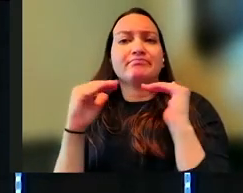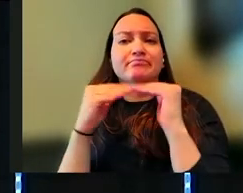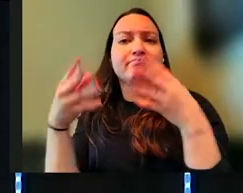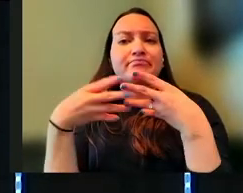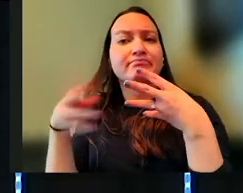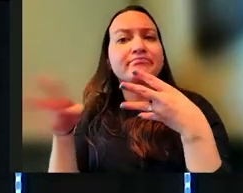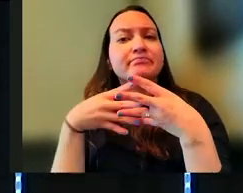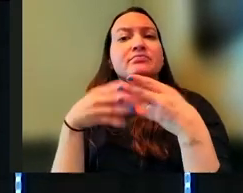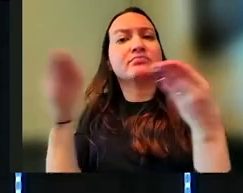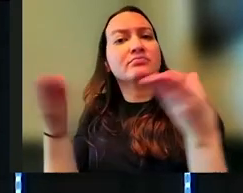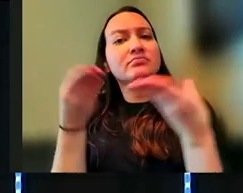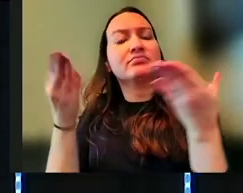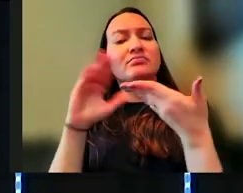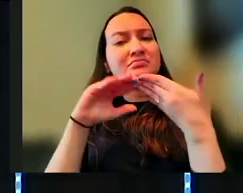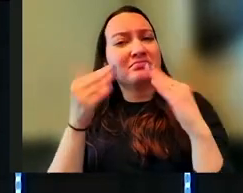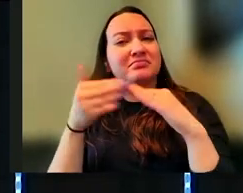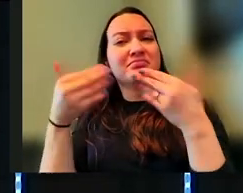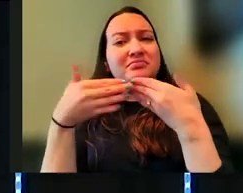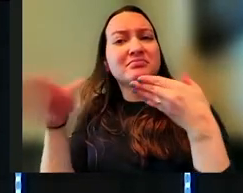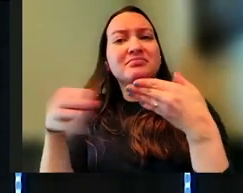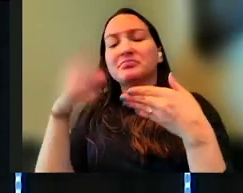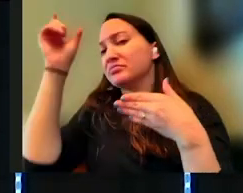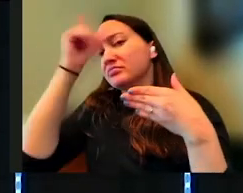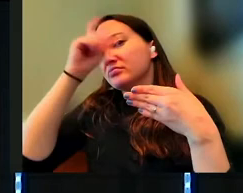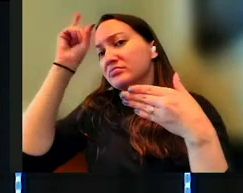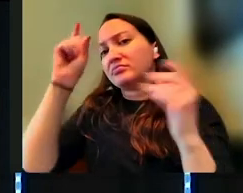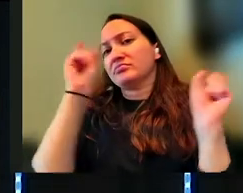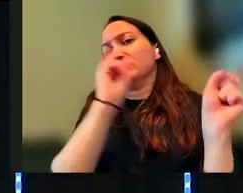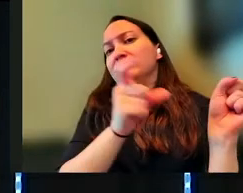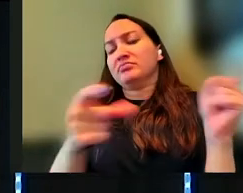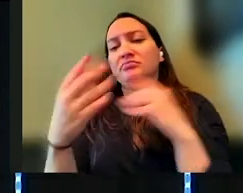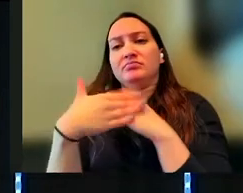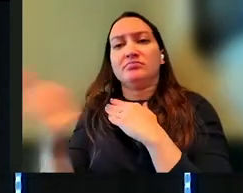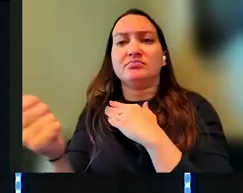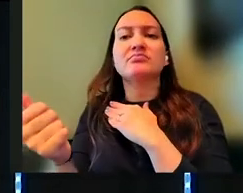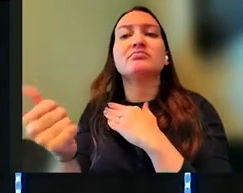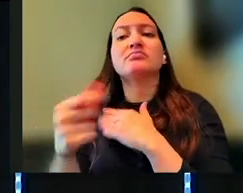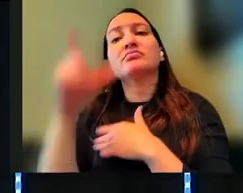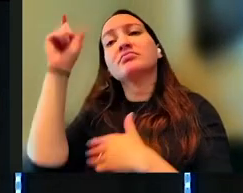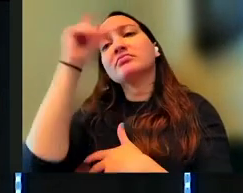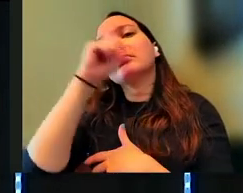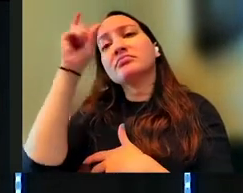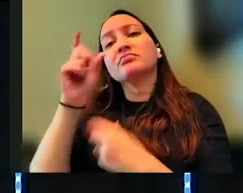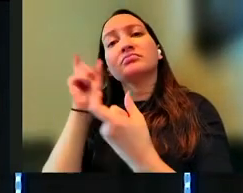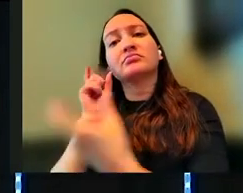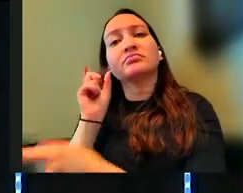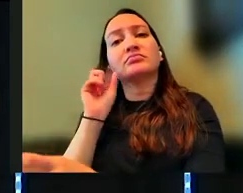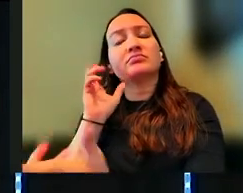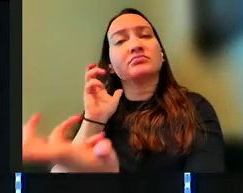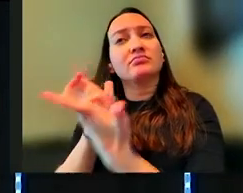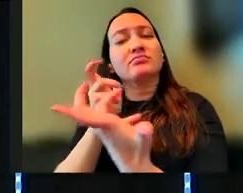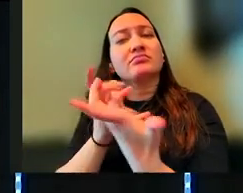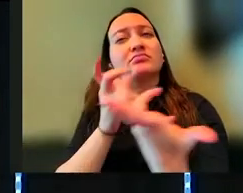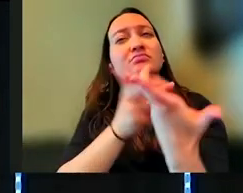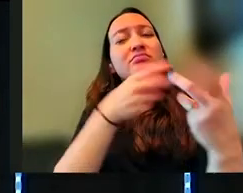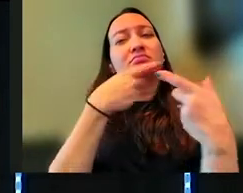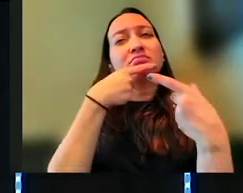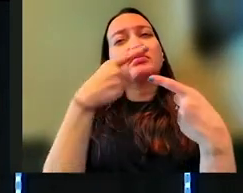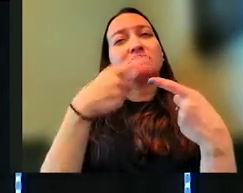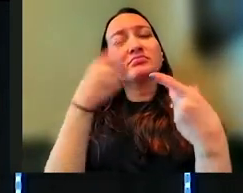It is here at the city gate that wisdom issues her call. Wisdom belongs at the center of public life.